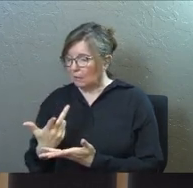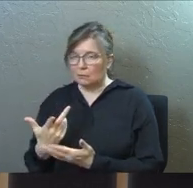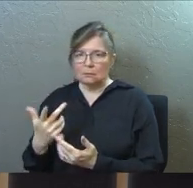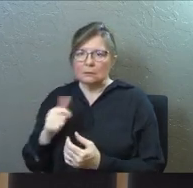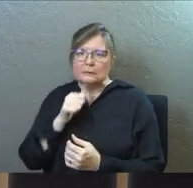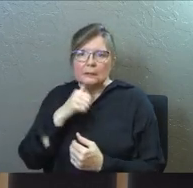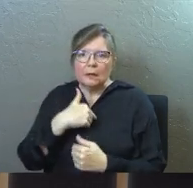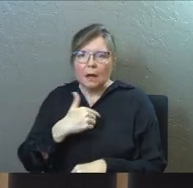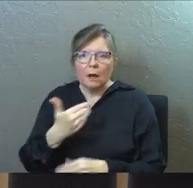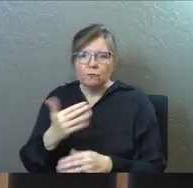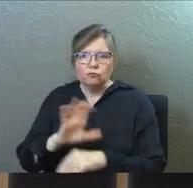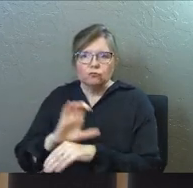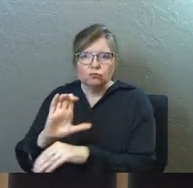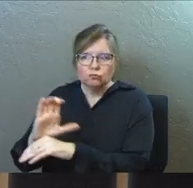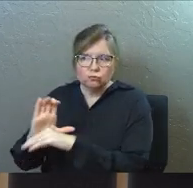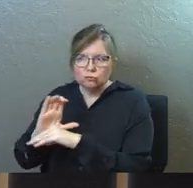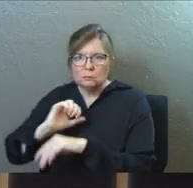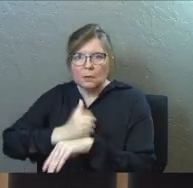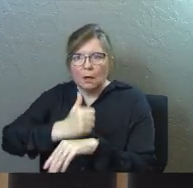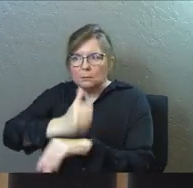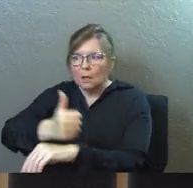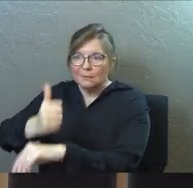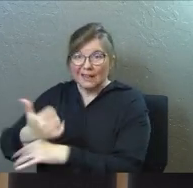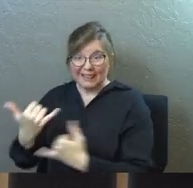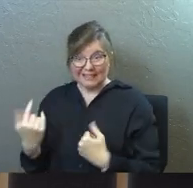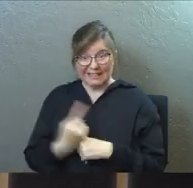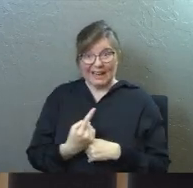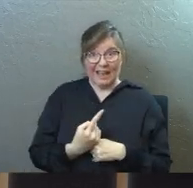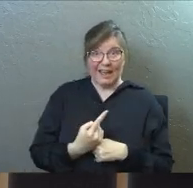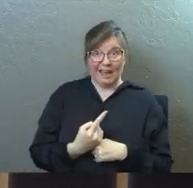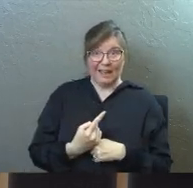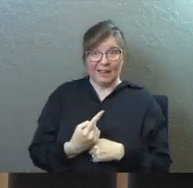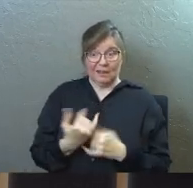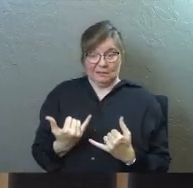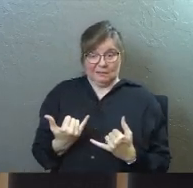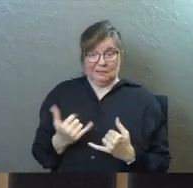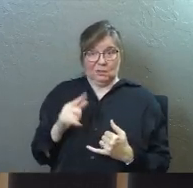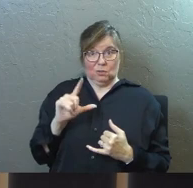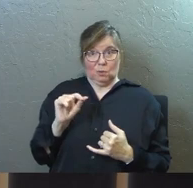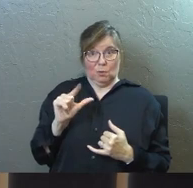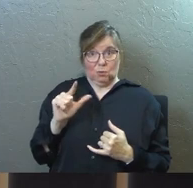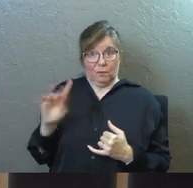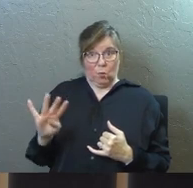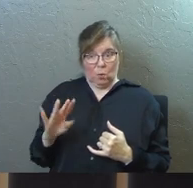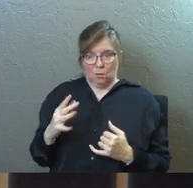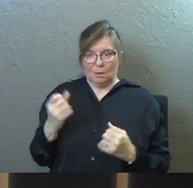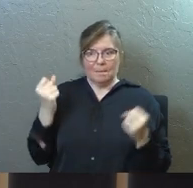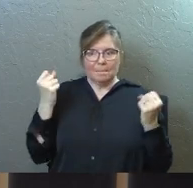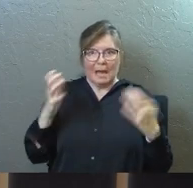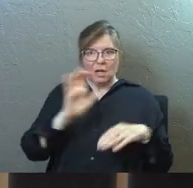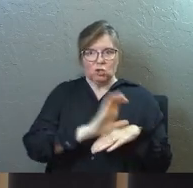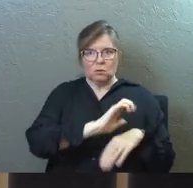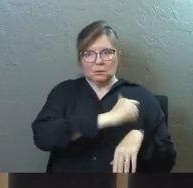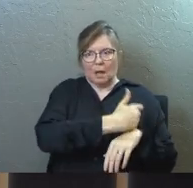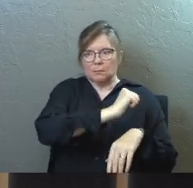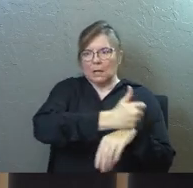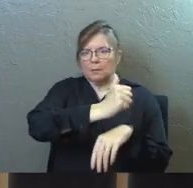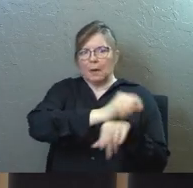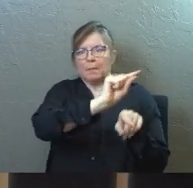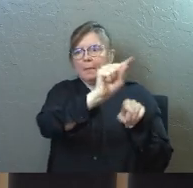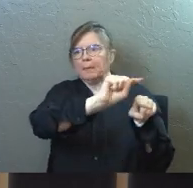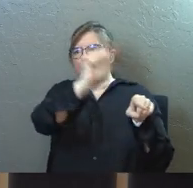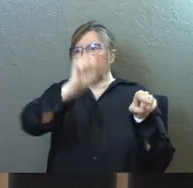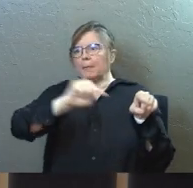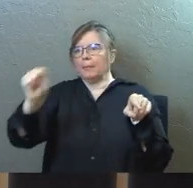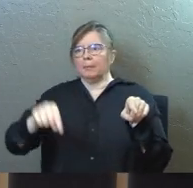money, and just brought him back to Antioch, and had some help, he couldn't have done that, nobody knew Jesus, they're all brand